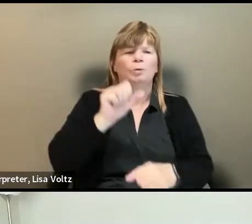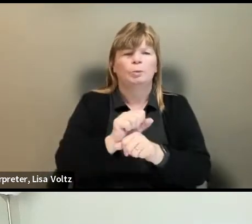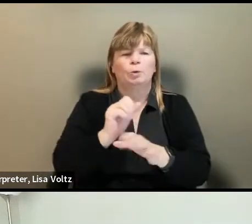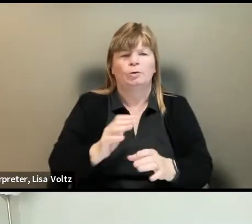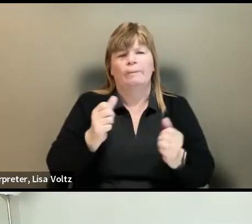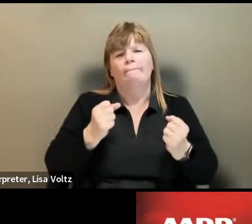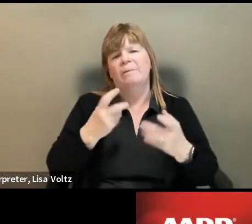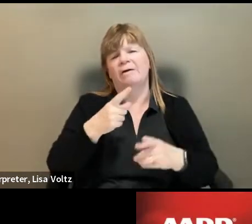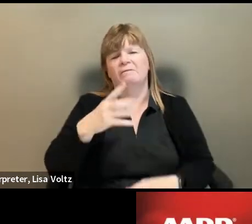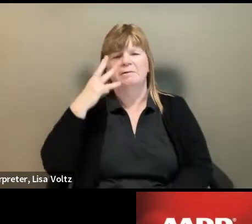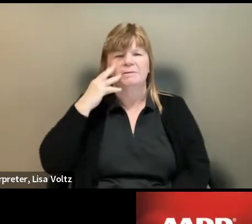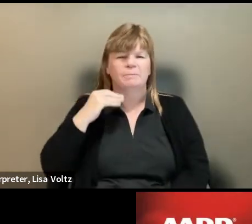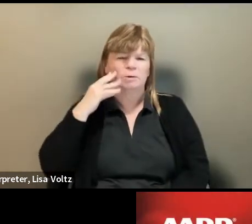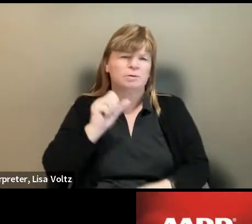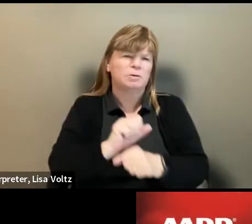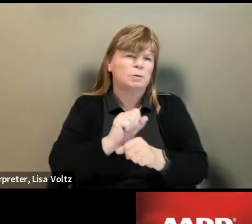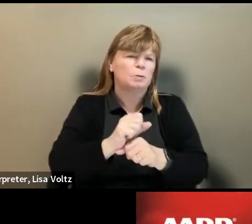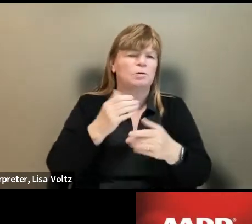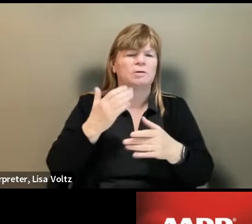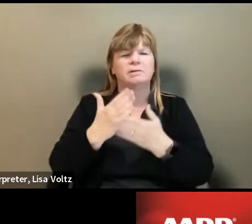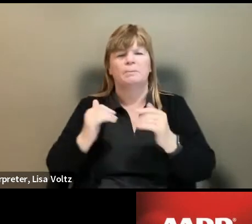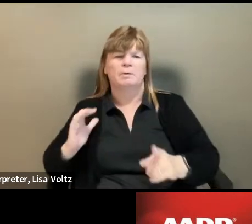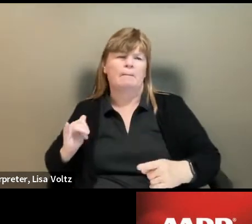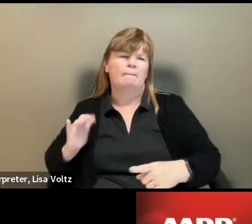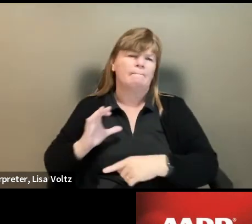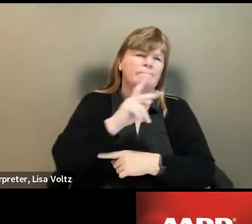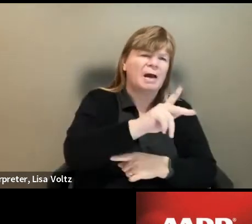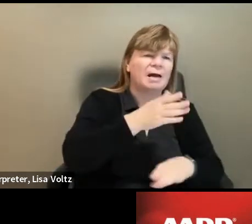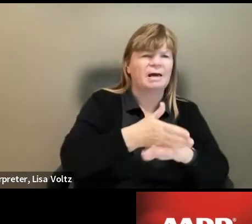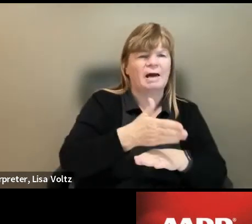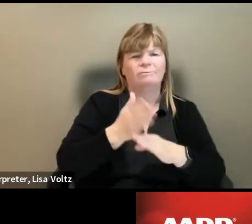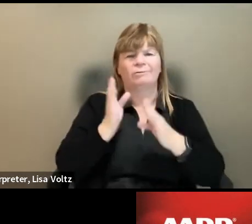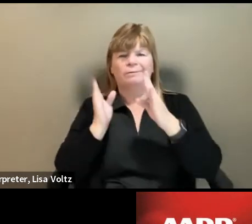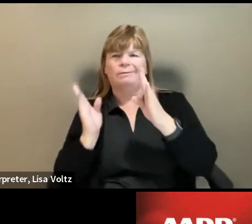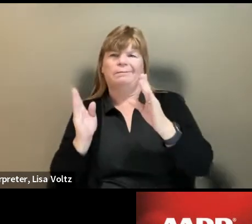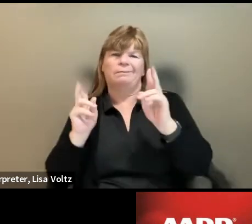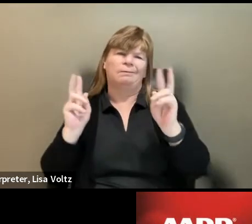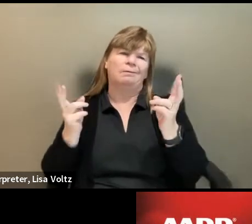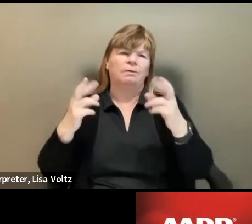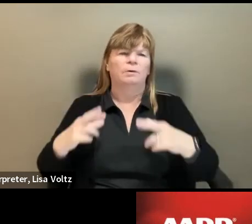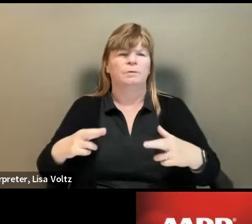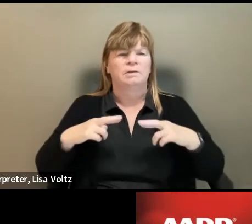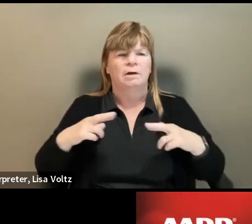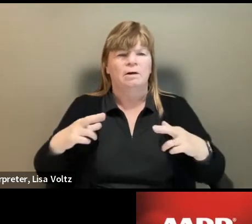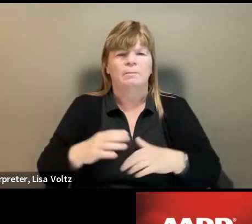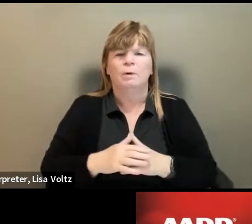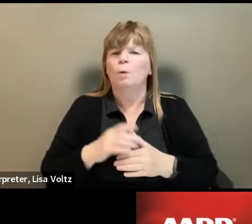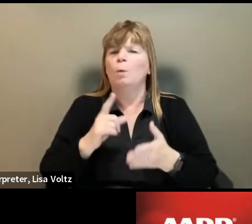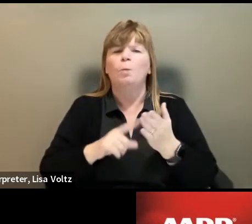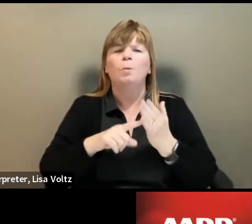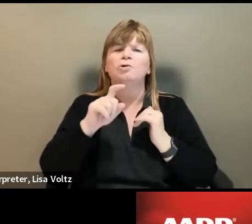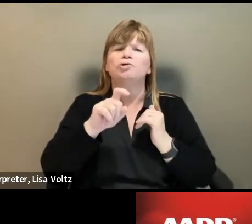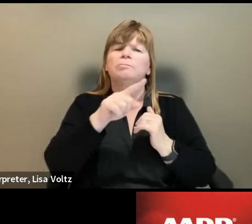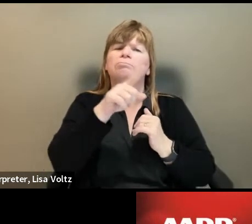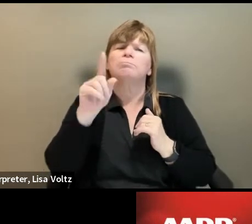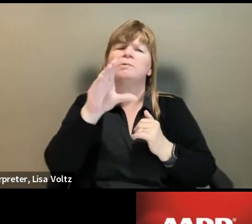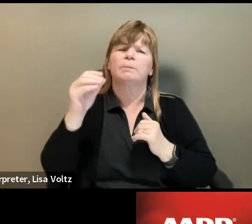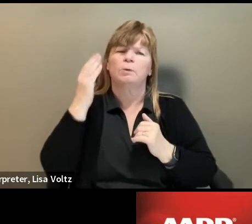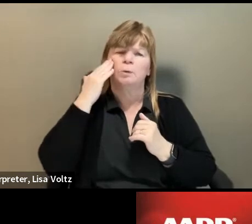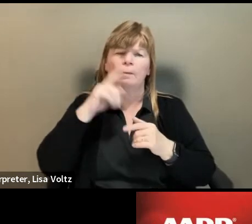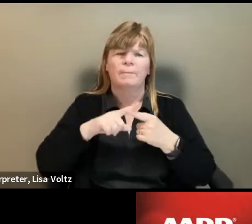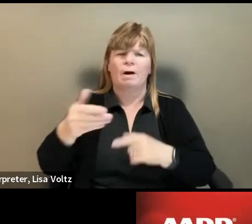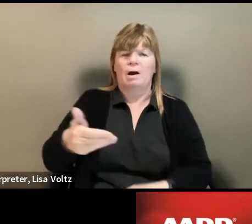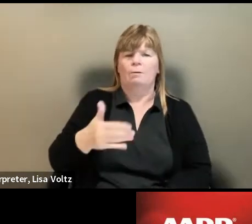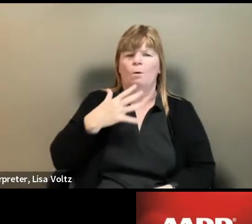um, in the workforce. Some are returning after a period of retirement. What should employers know about hiring